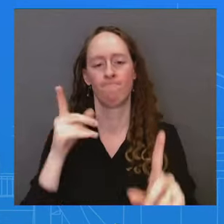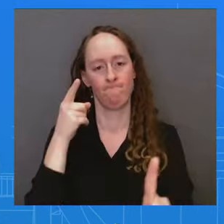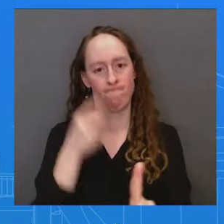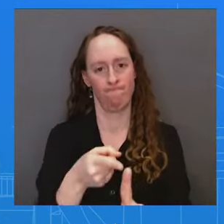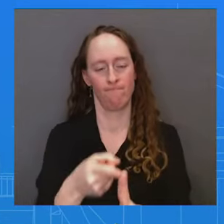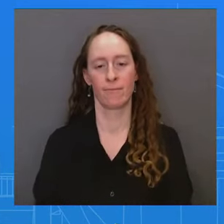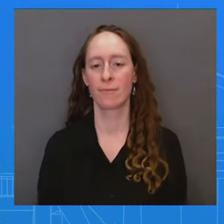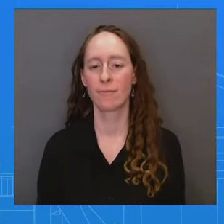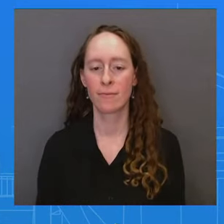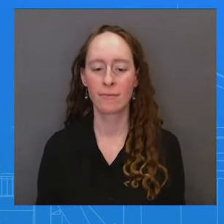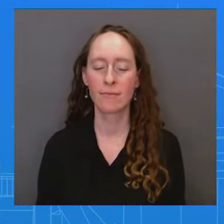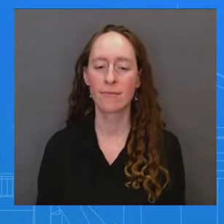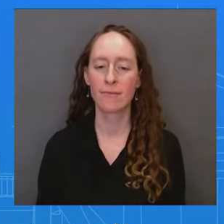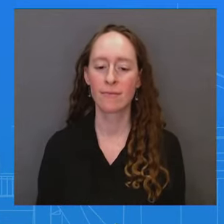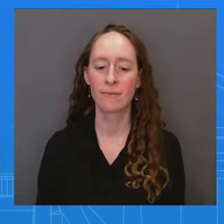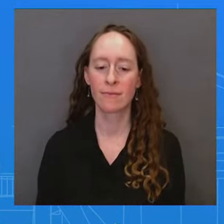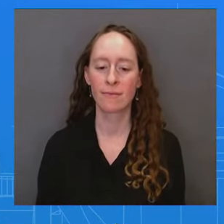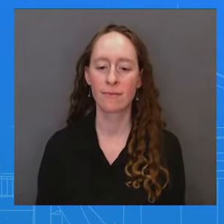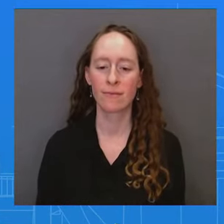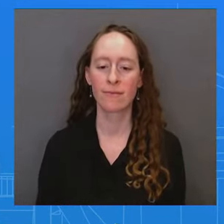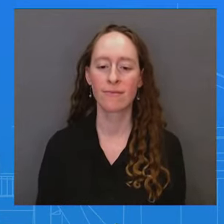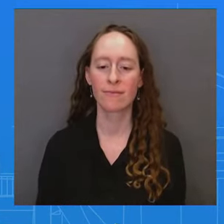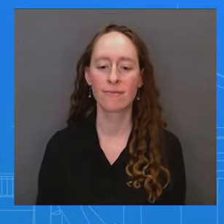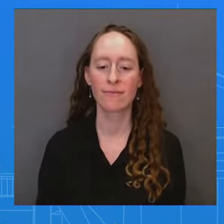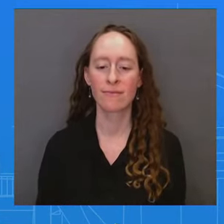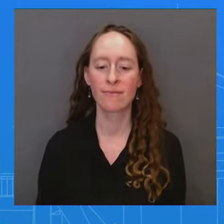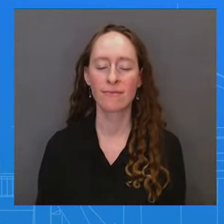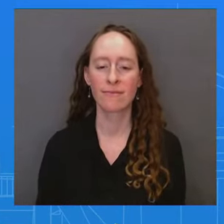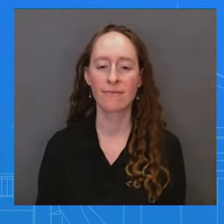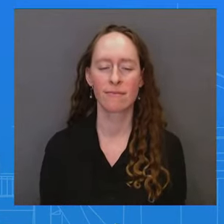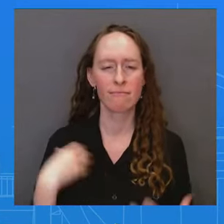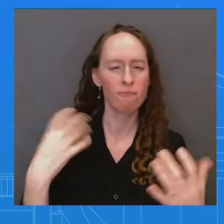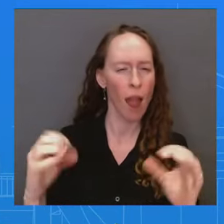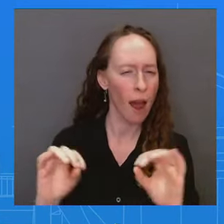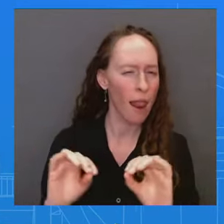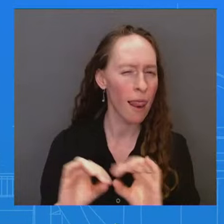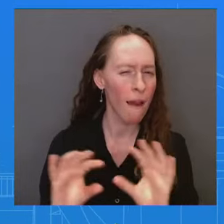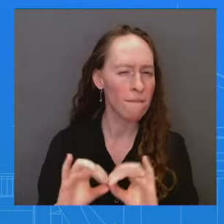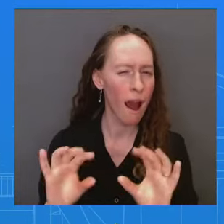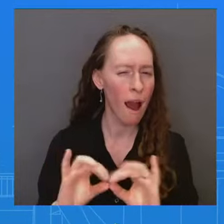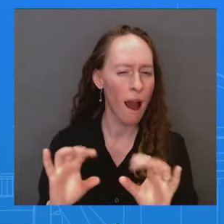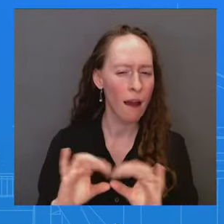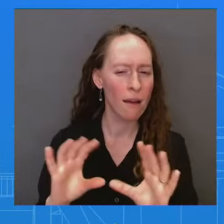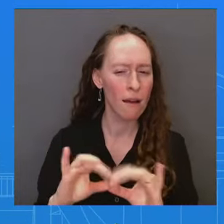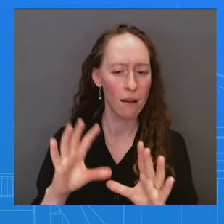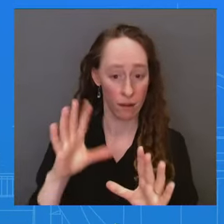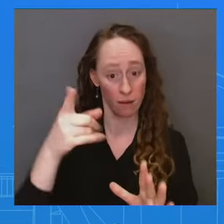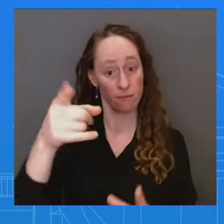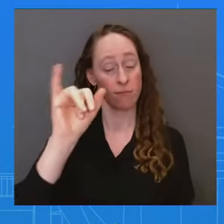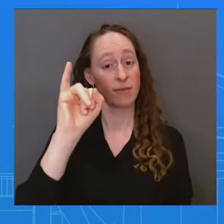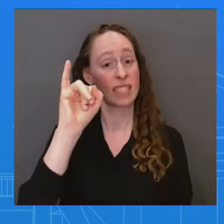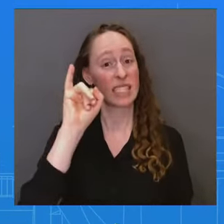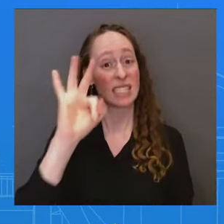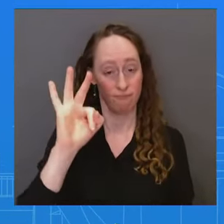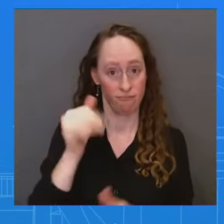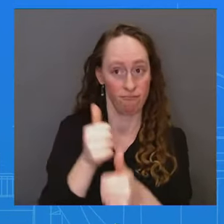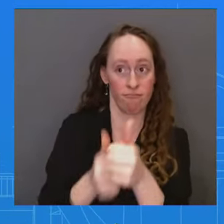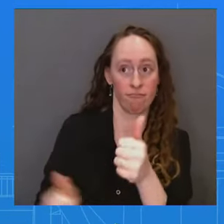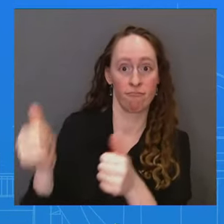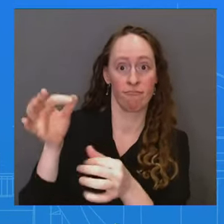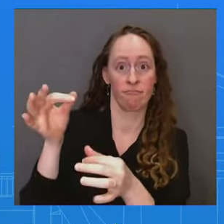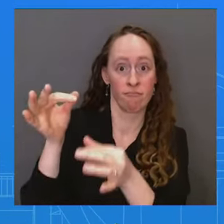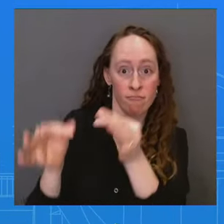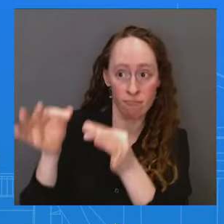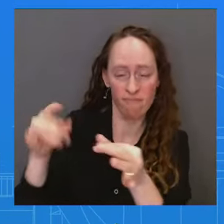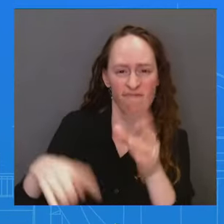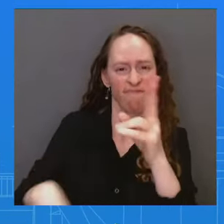Obviously made the position of the U.S. clear, but will the U.S. accept the court's decisions or penalties if Israel is found by the courts have committed genocide? Again, I'm not going to get